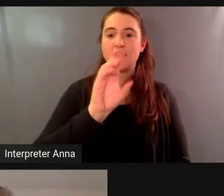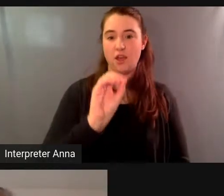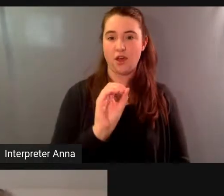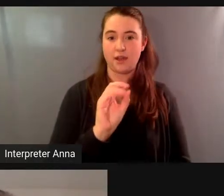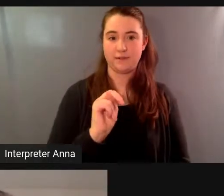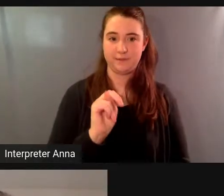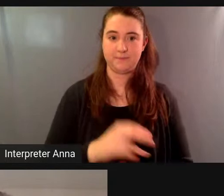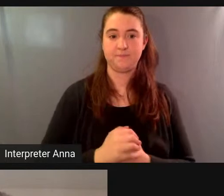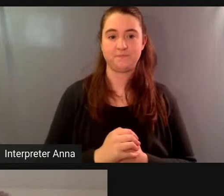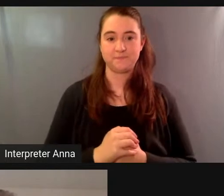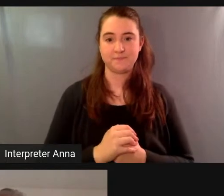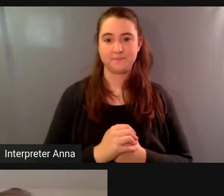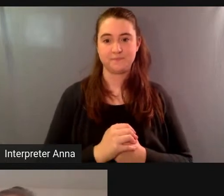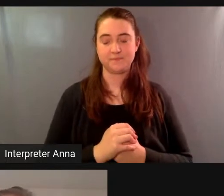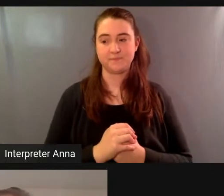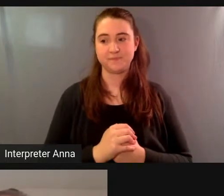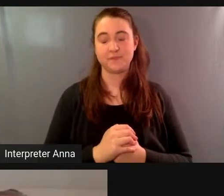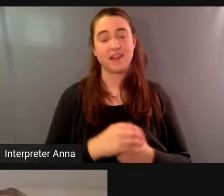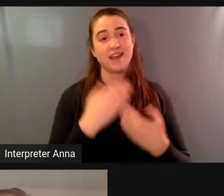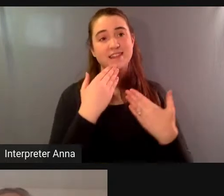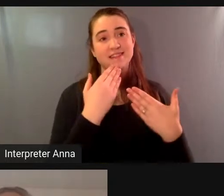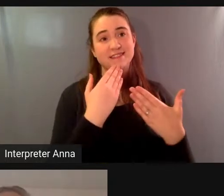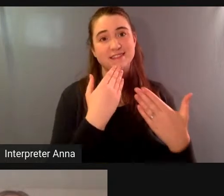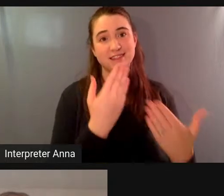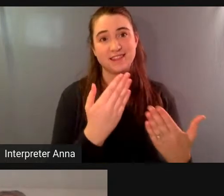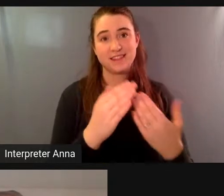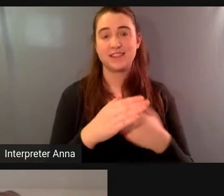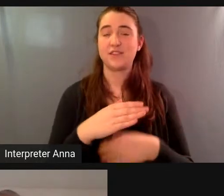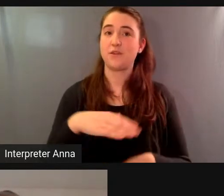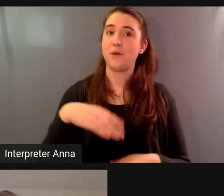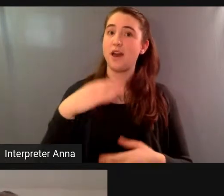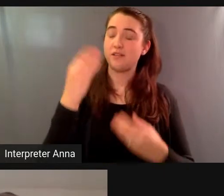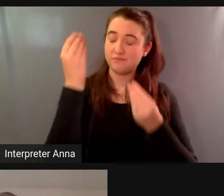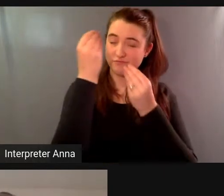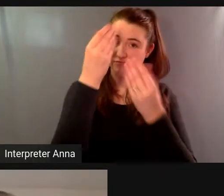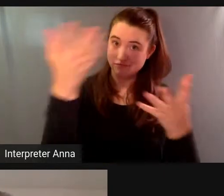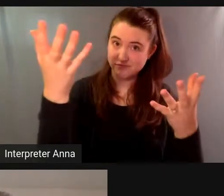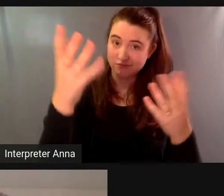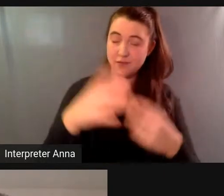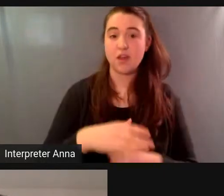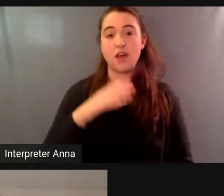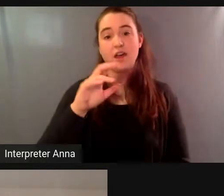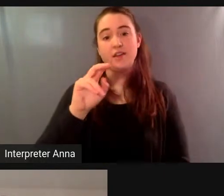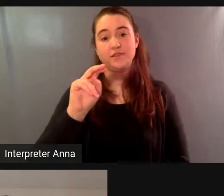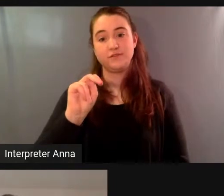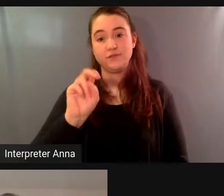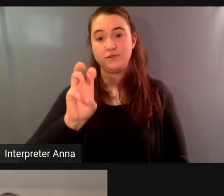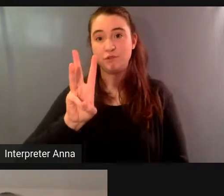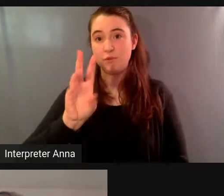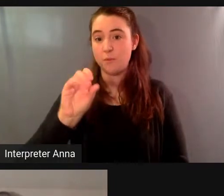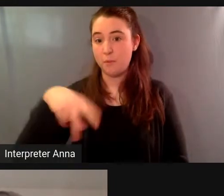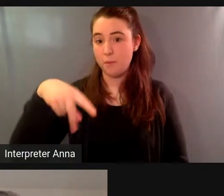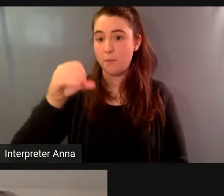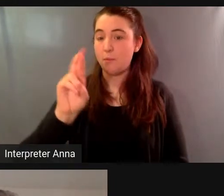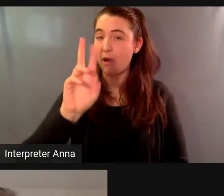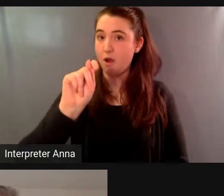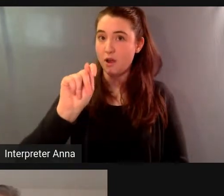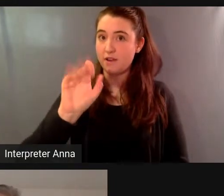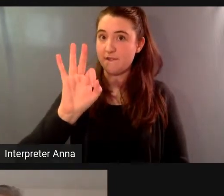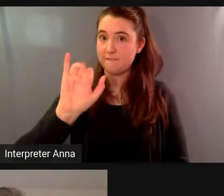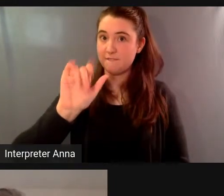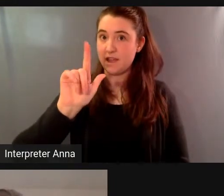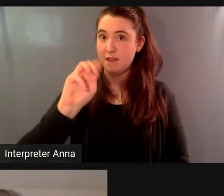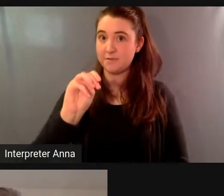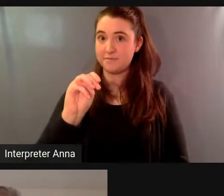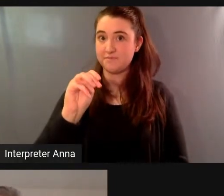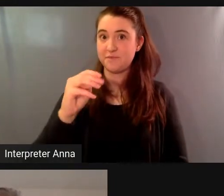note to the camden viewers that newport film is a year-round documentary screening series based in newport rhode island uh we are heading into